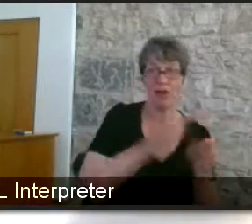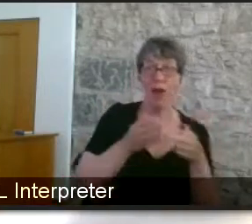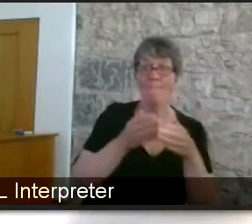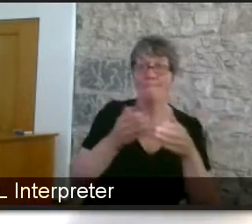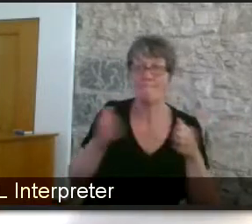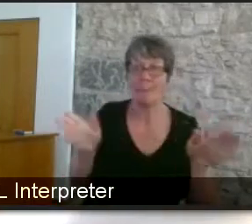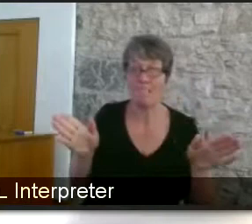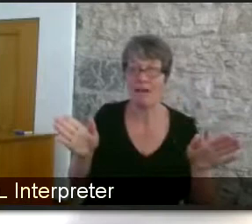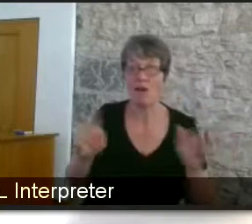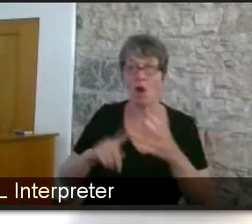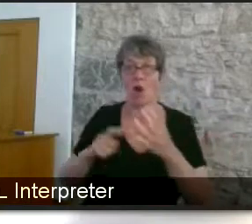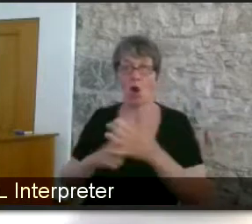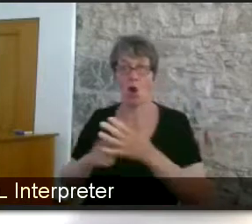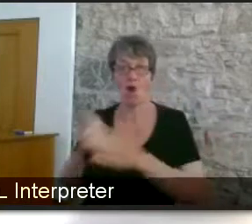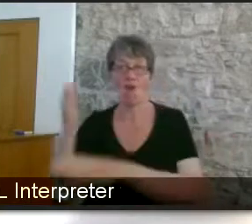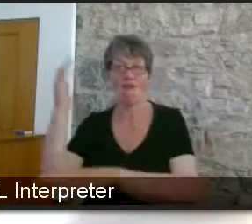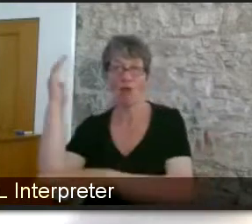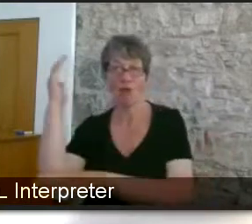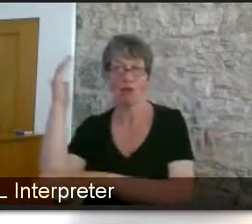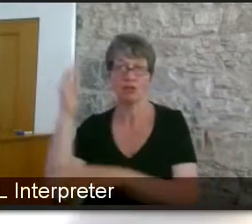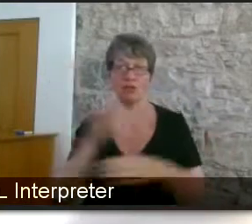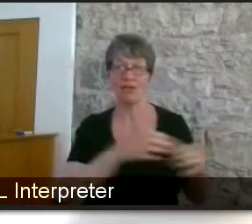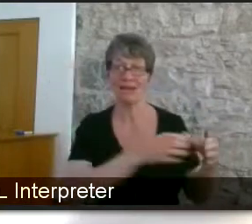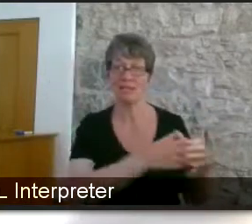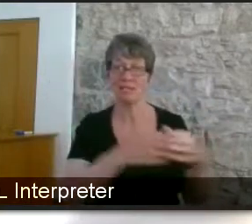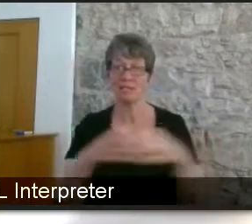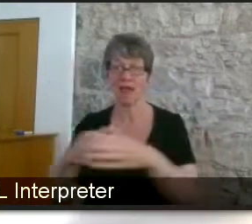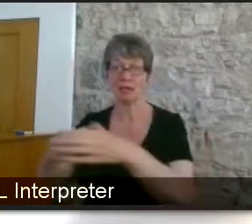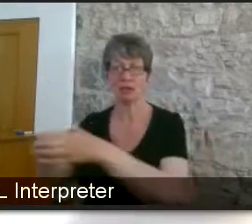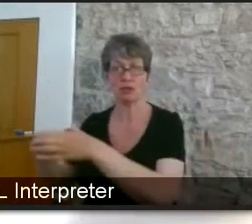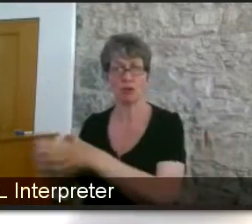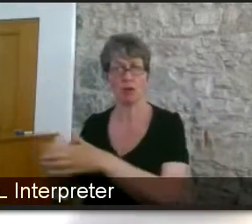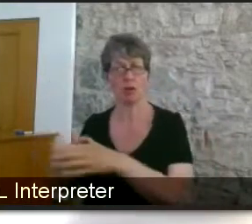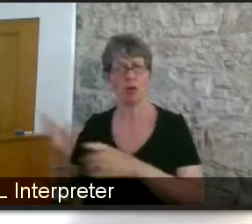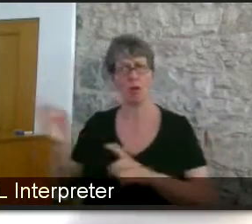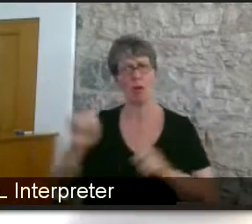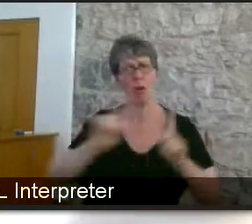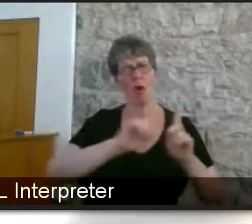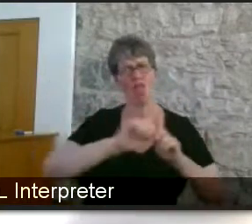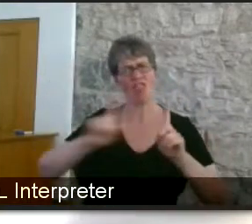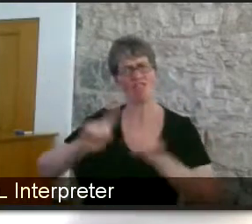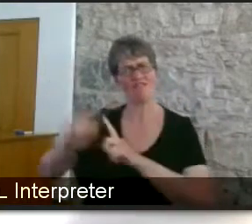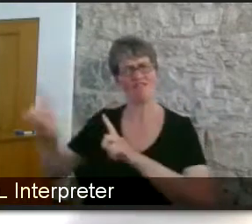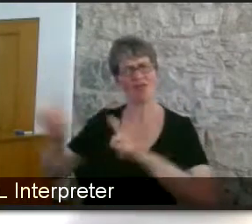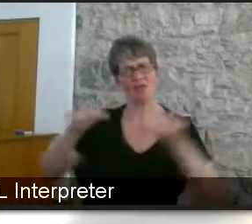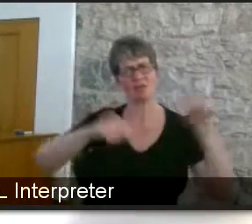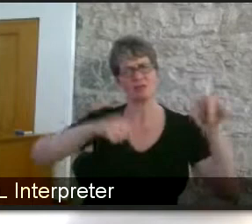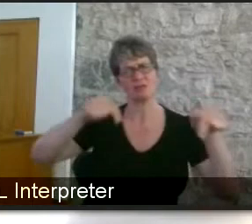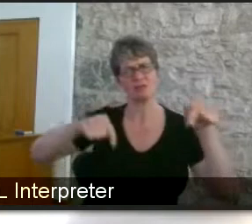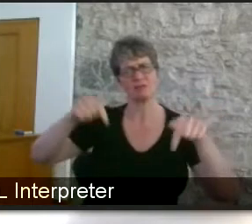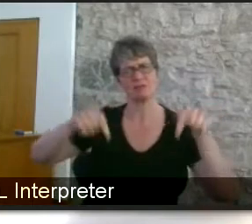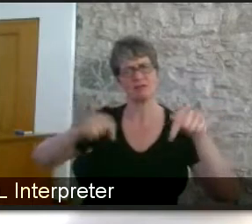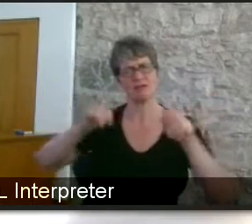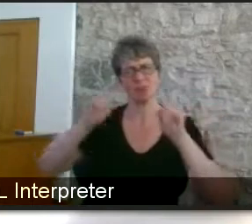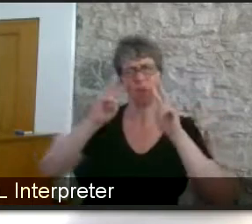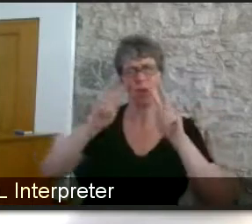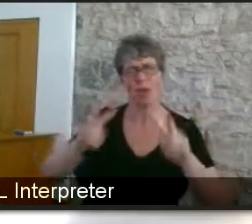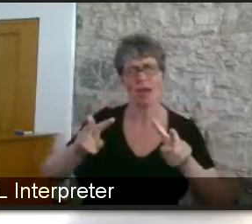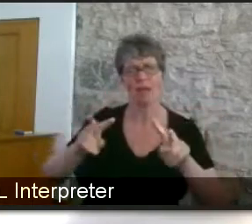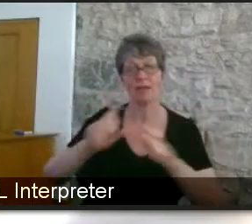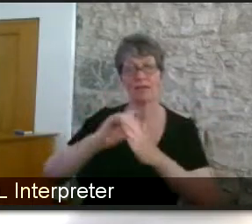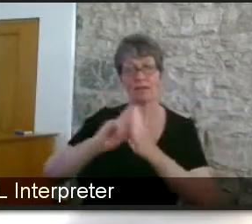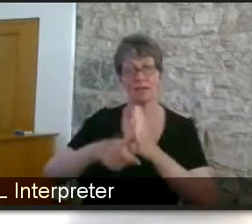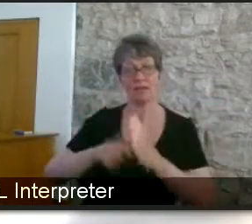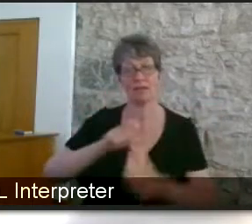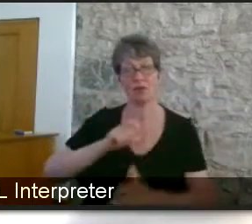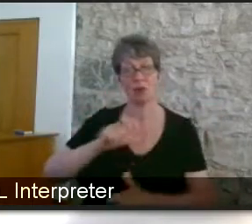difference in the sectors about how they look at access to work how they talk about um you know disability confident in workplaces do you find there's